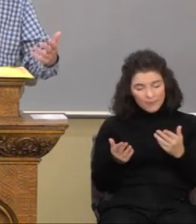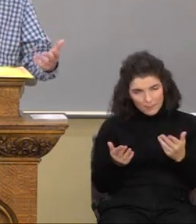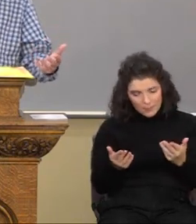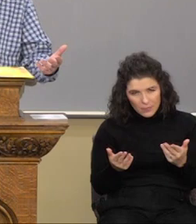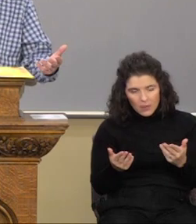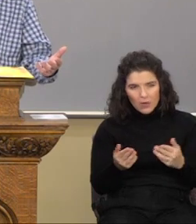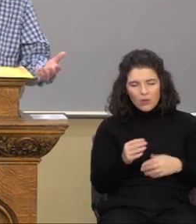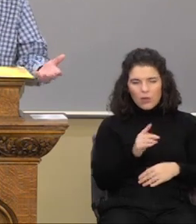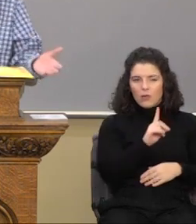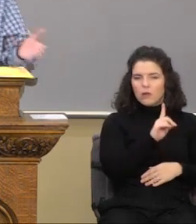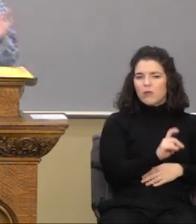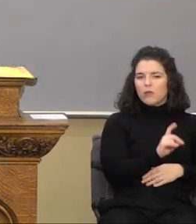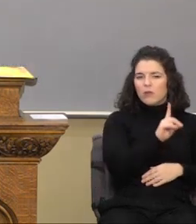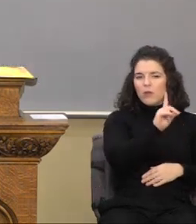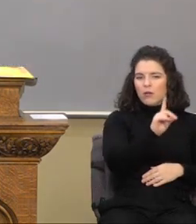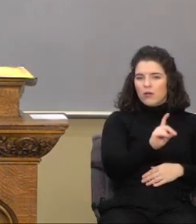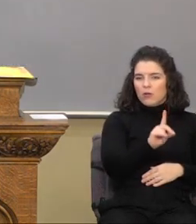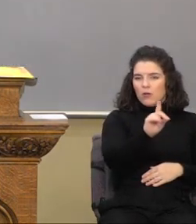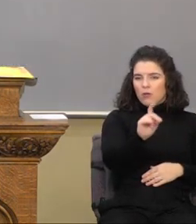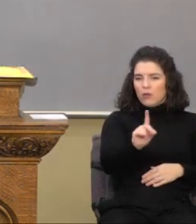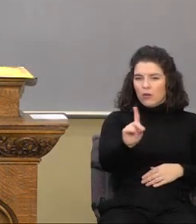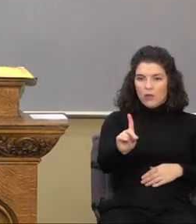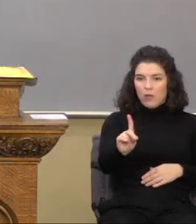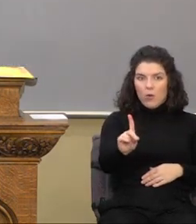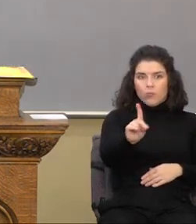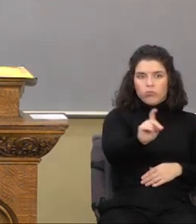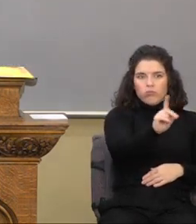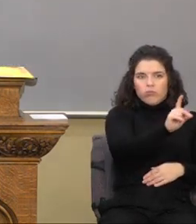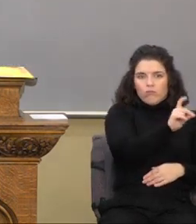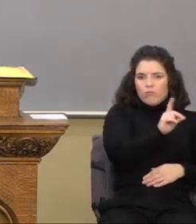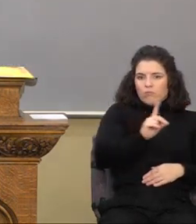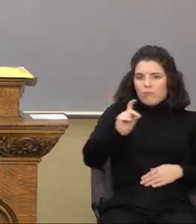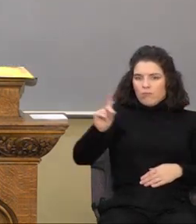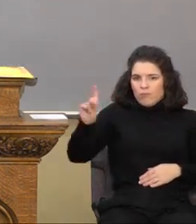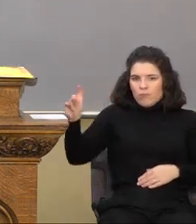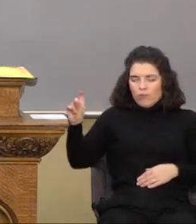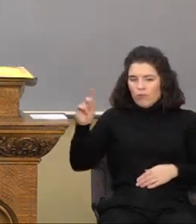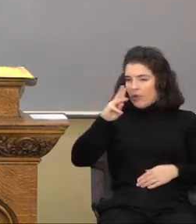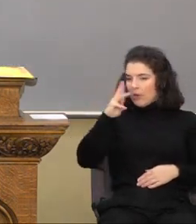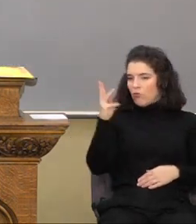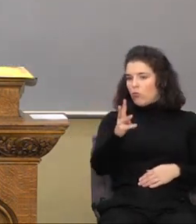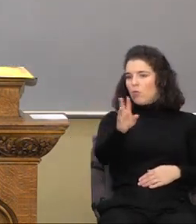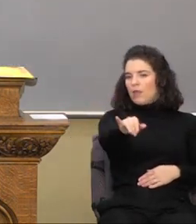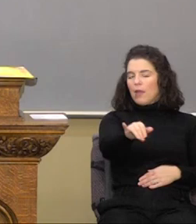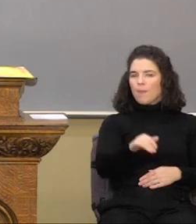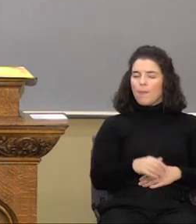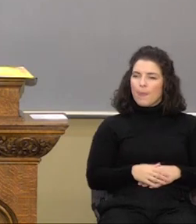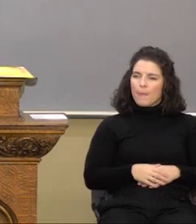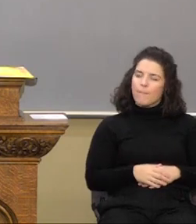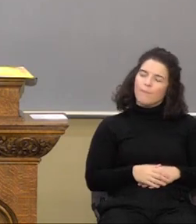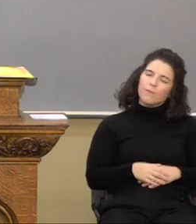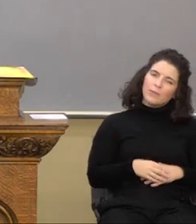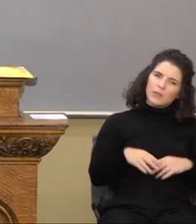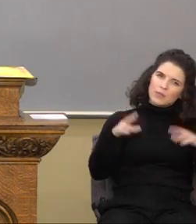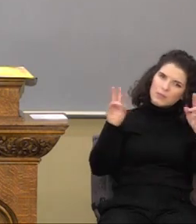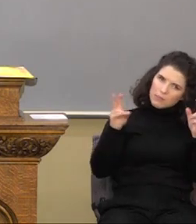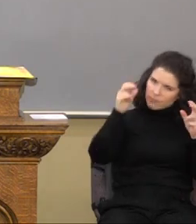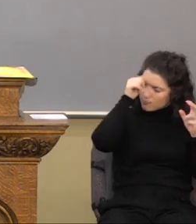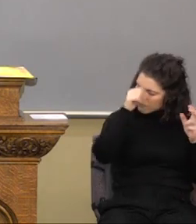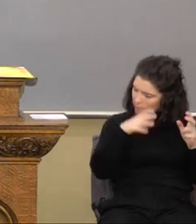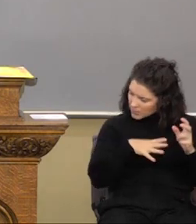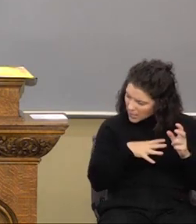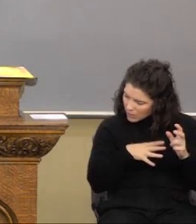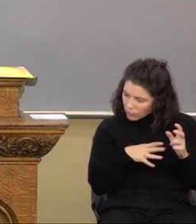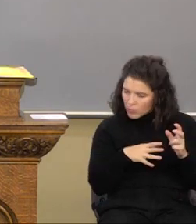he actually passed on the other side, turned a blind eye to the whole thing. Well, here's a guy who supposedly knows